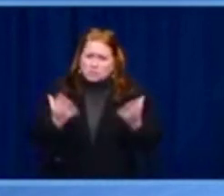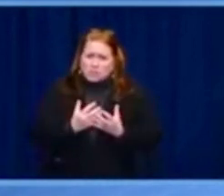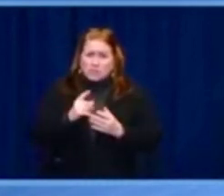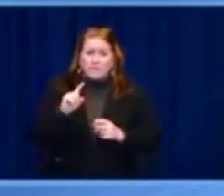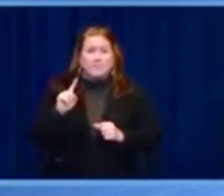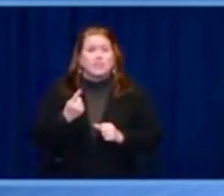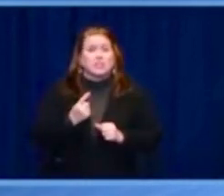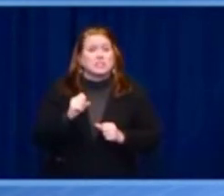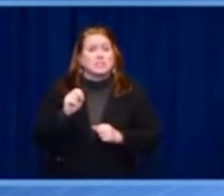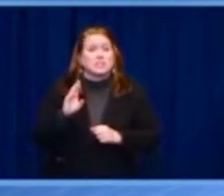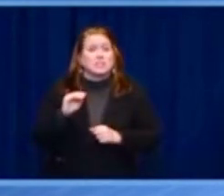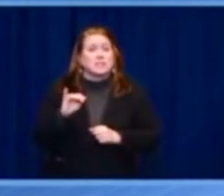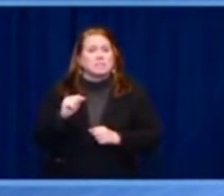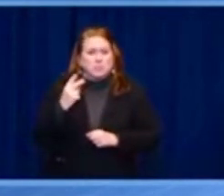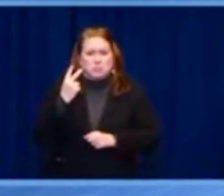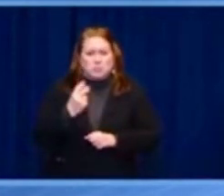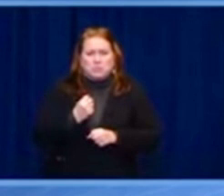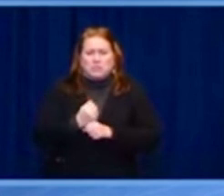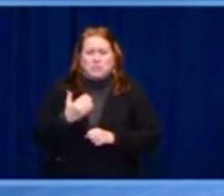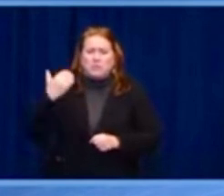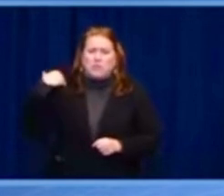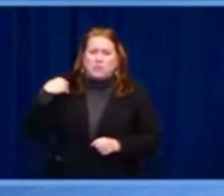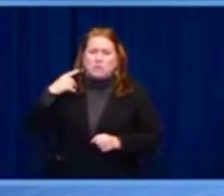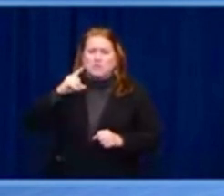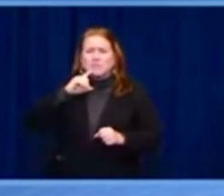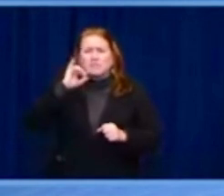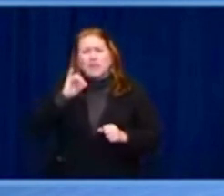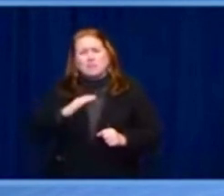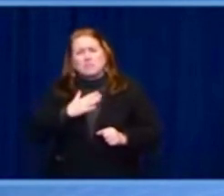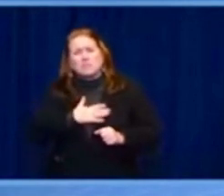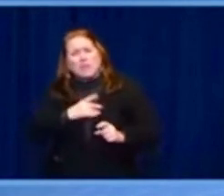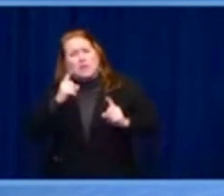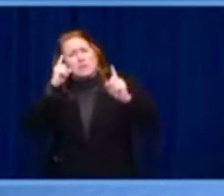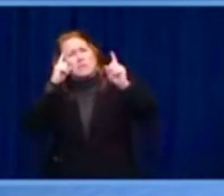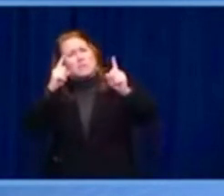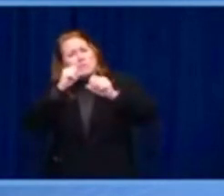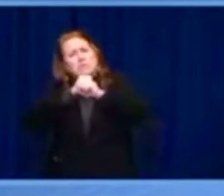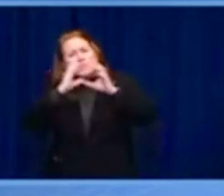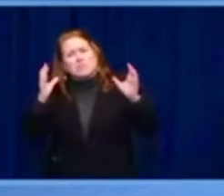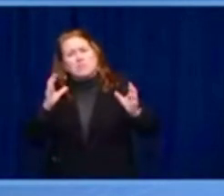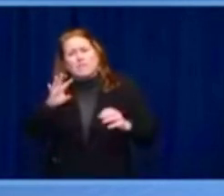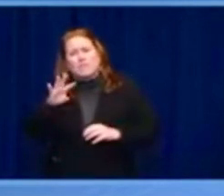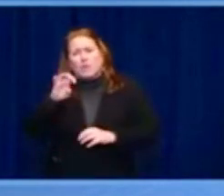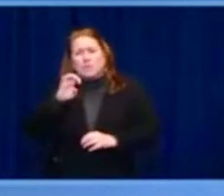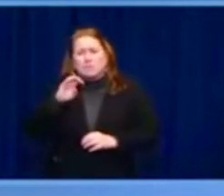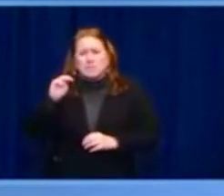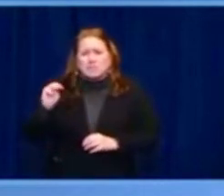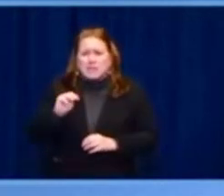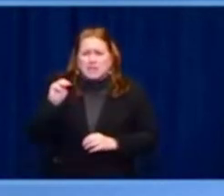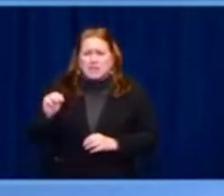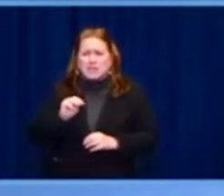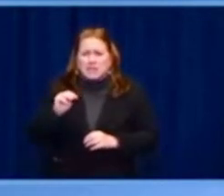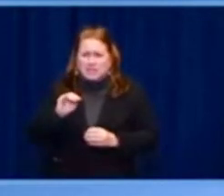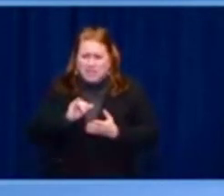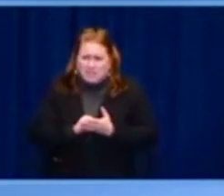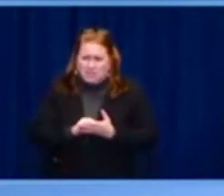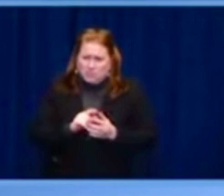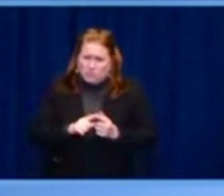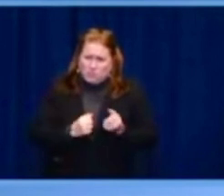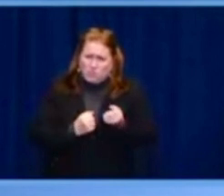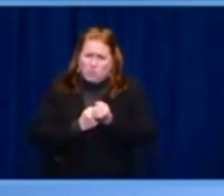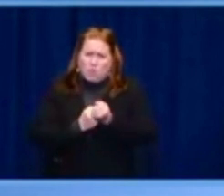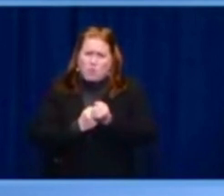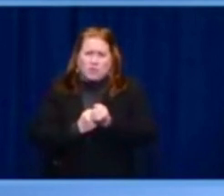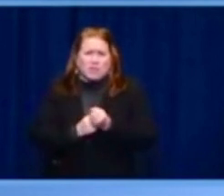over the course of three years, my administration intends to work with Congress to commit $9.5 billion across